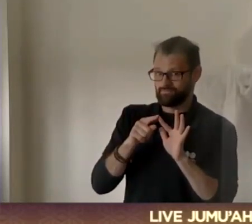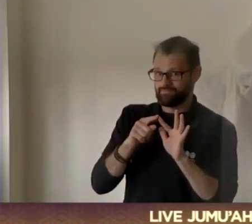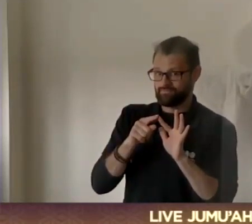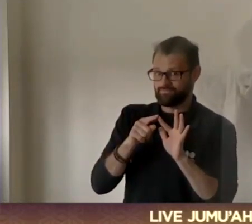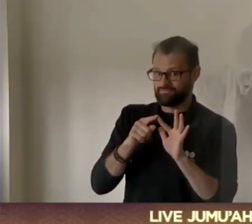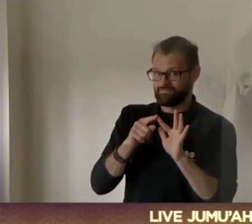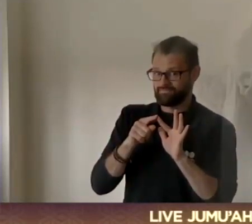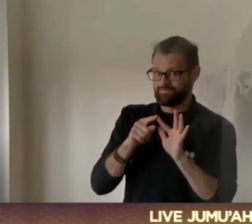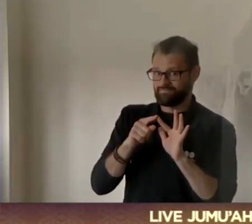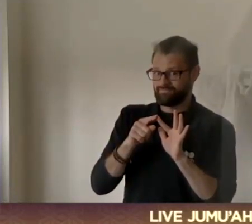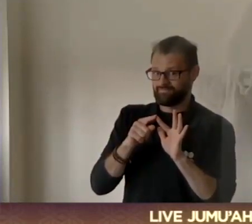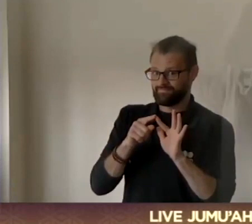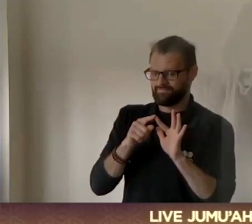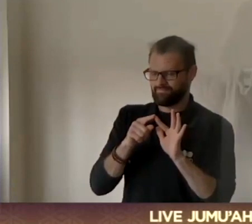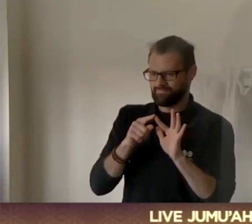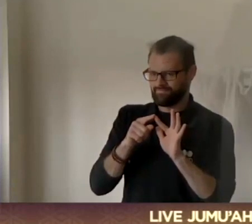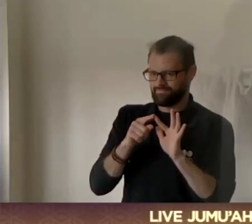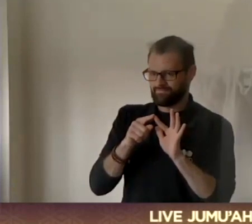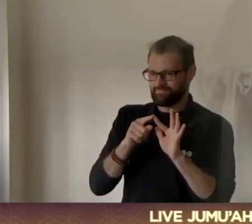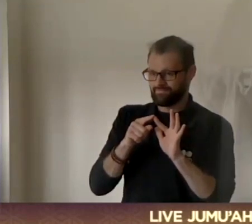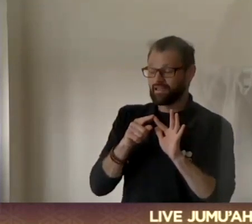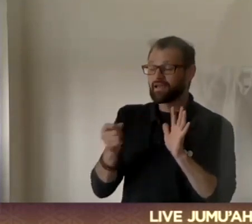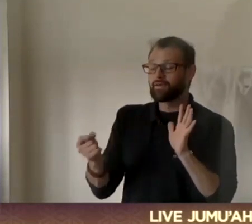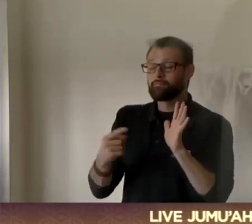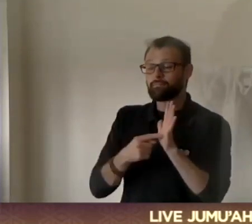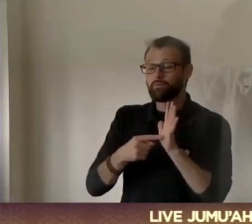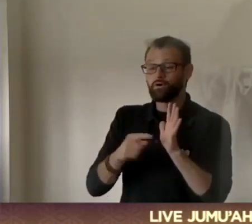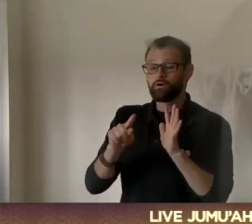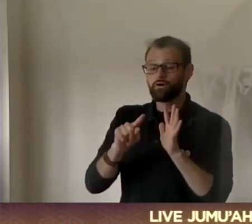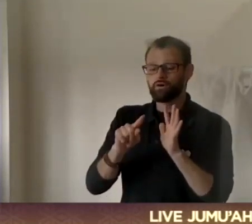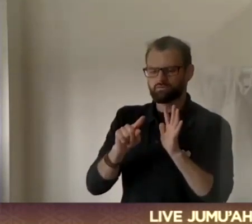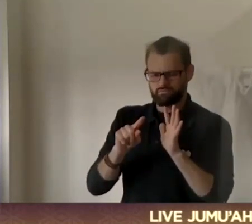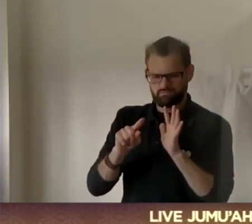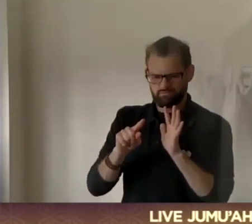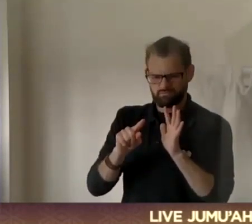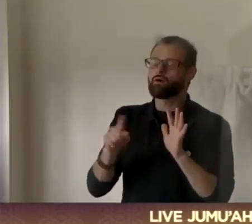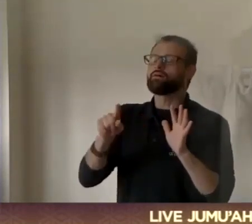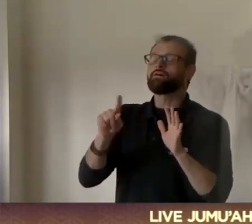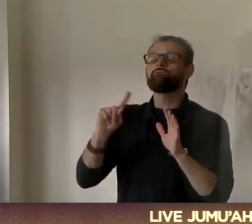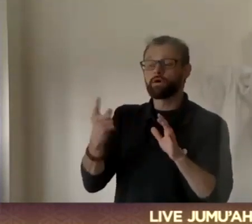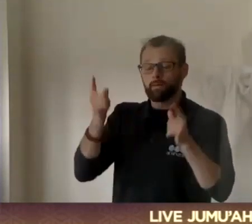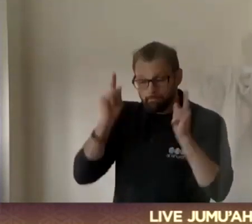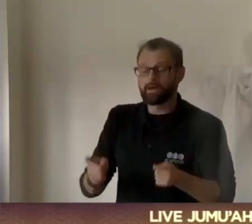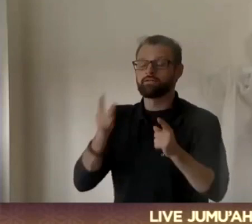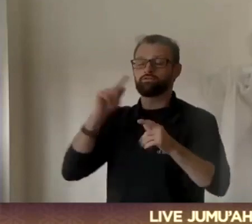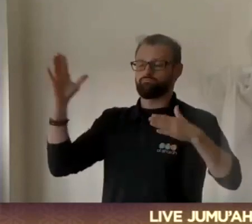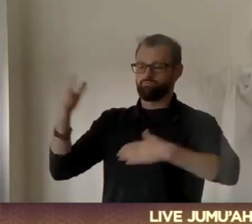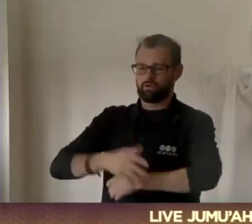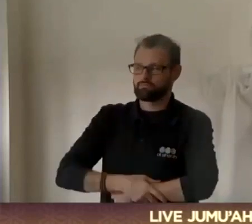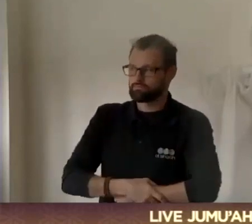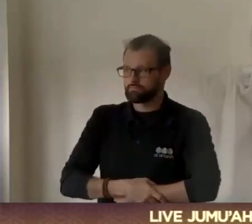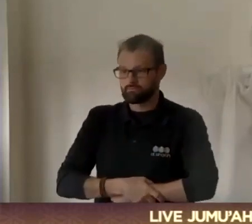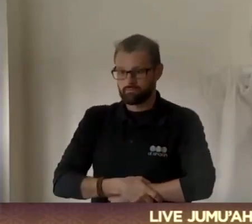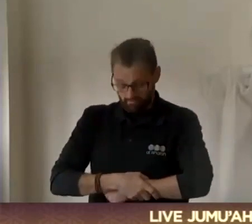rasulullah wa iqam as-salah. You need to establish your prayer. You need to make sure that you have connected yourself